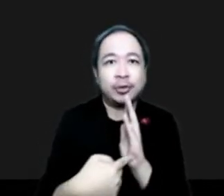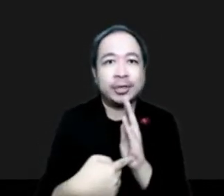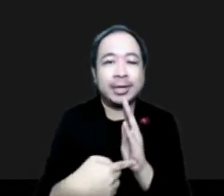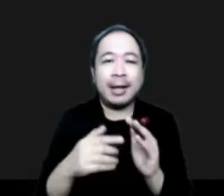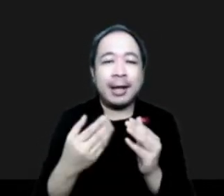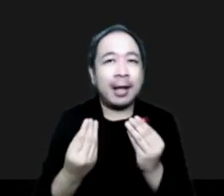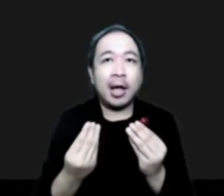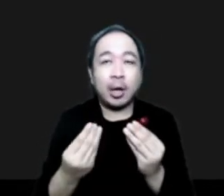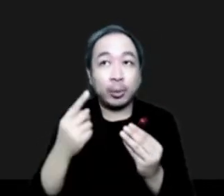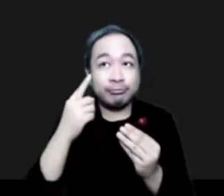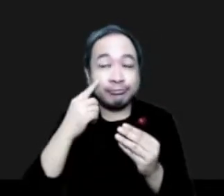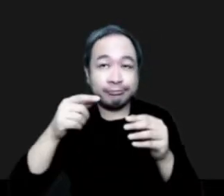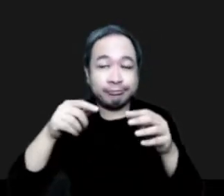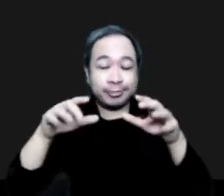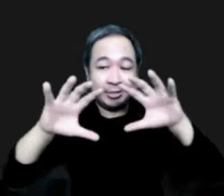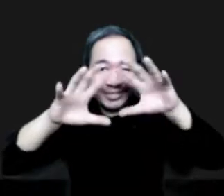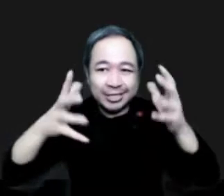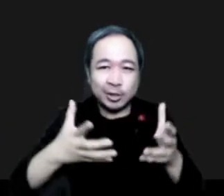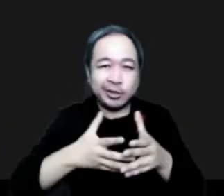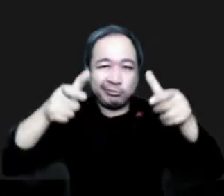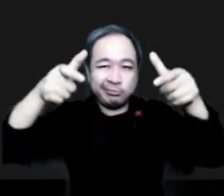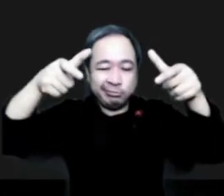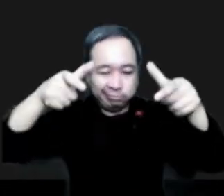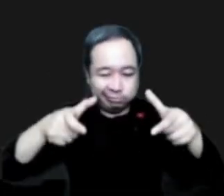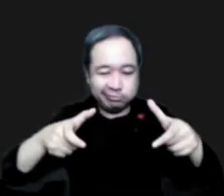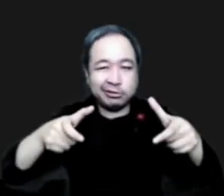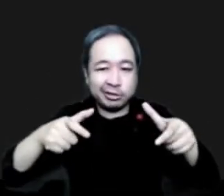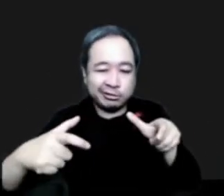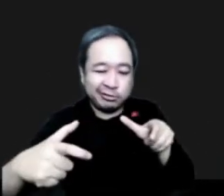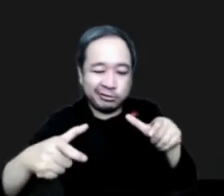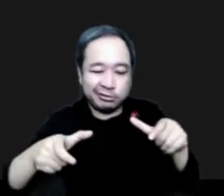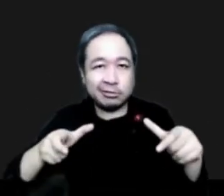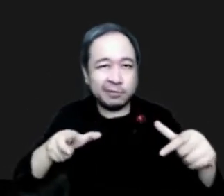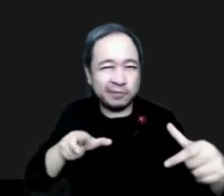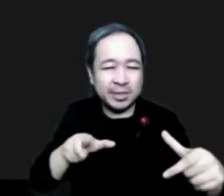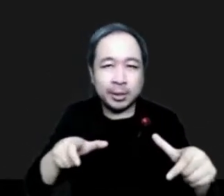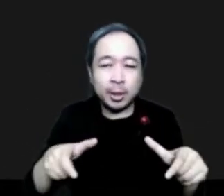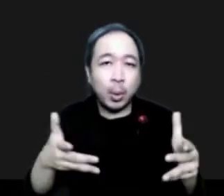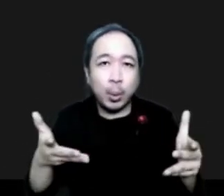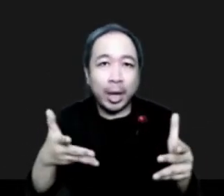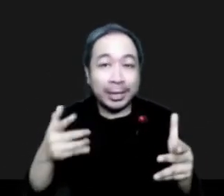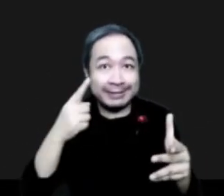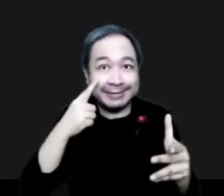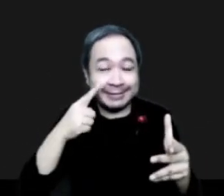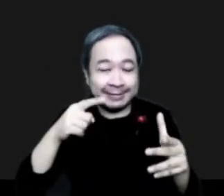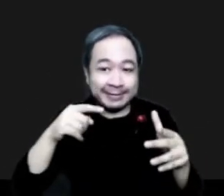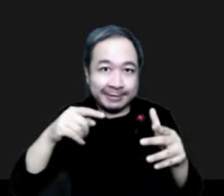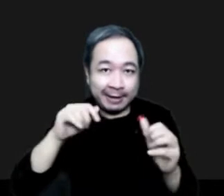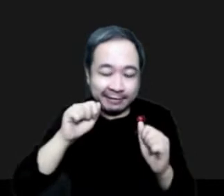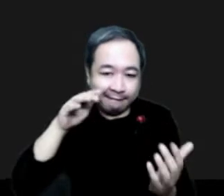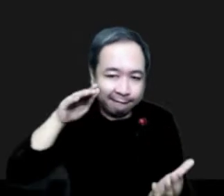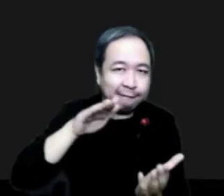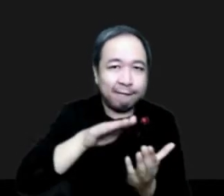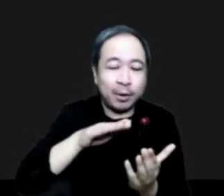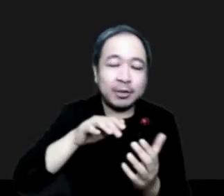resolution, but lower frequency versus the GOES, slightly lower resolution, but continual